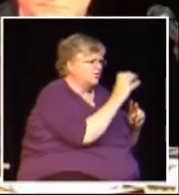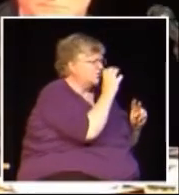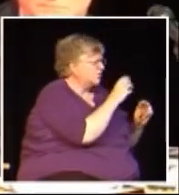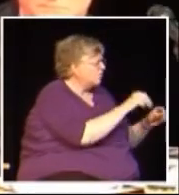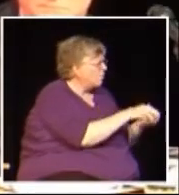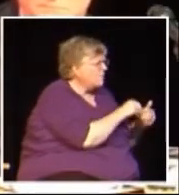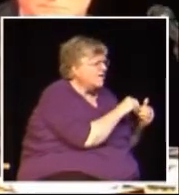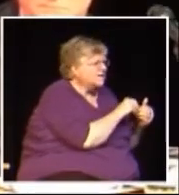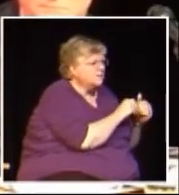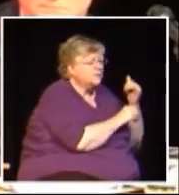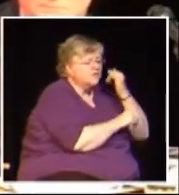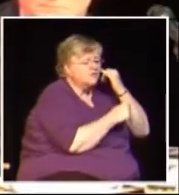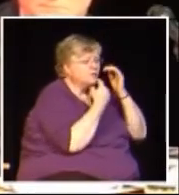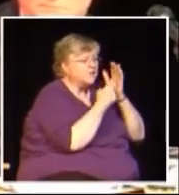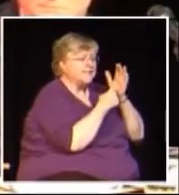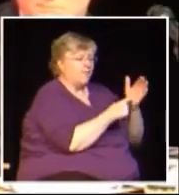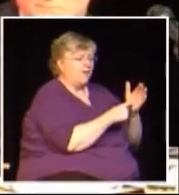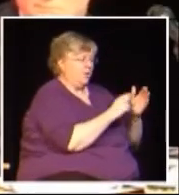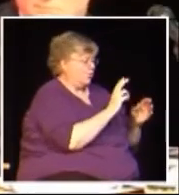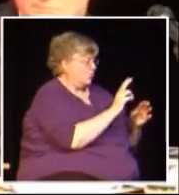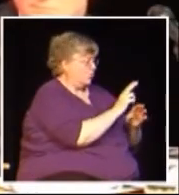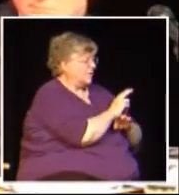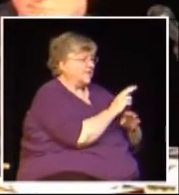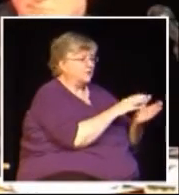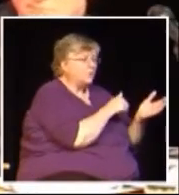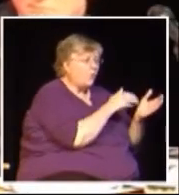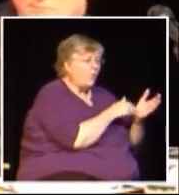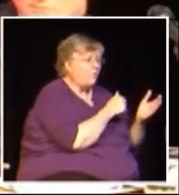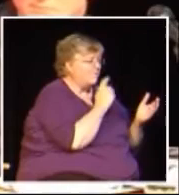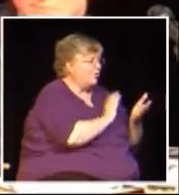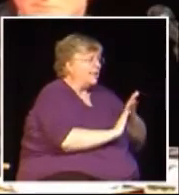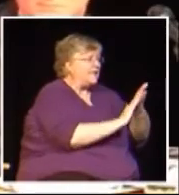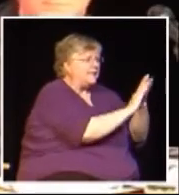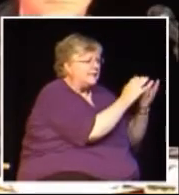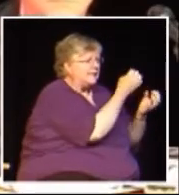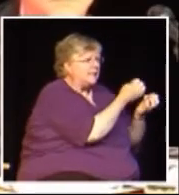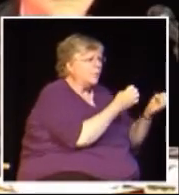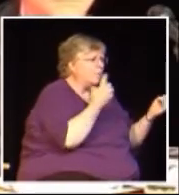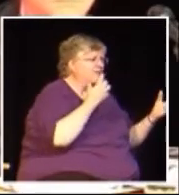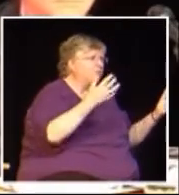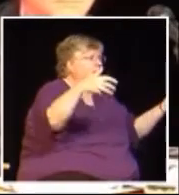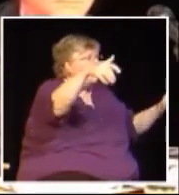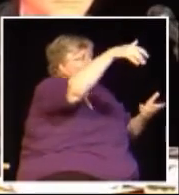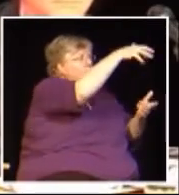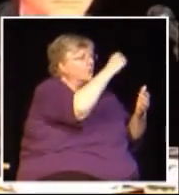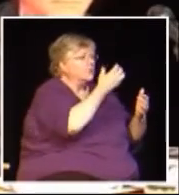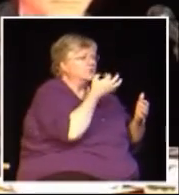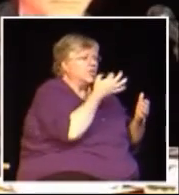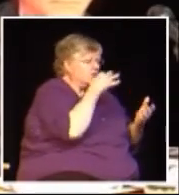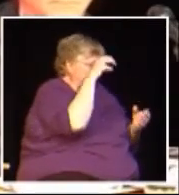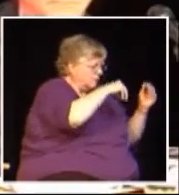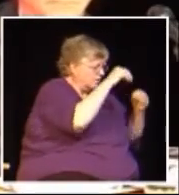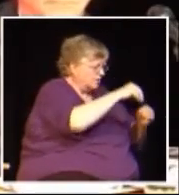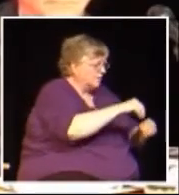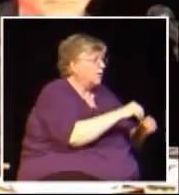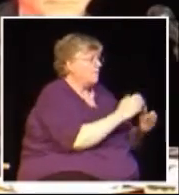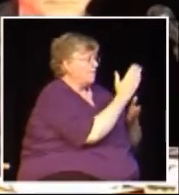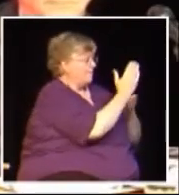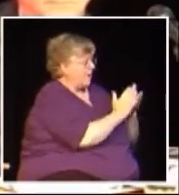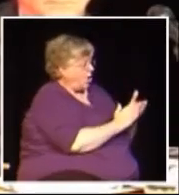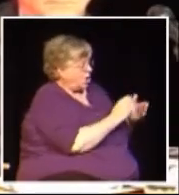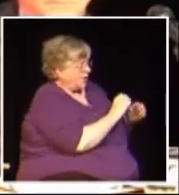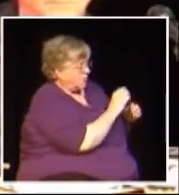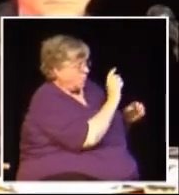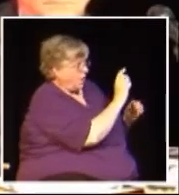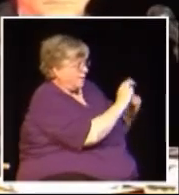inflexible and unfair. For example, disinfectants for cleaning equipment and facilities for packing cherries were considered exempt